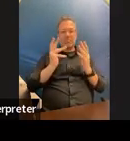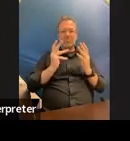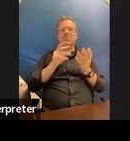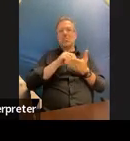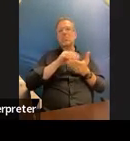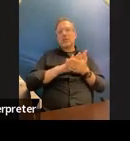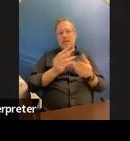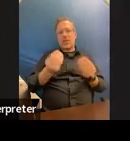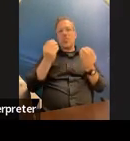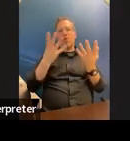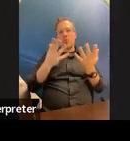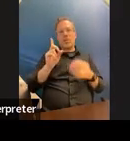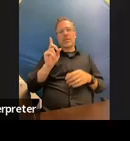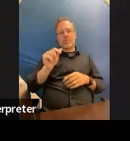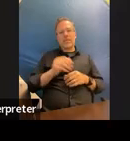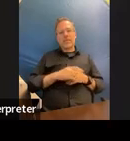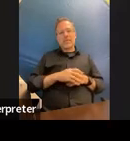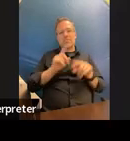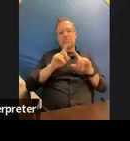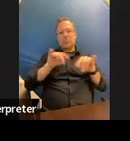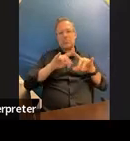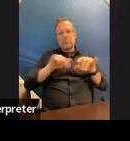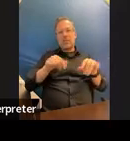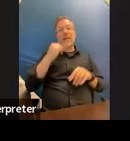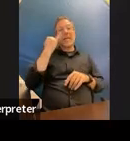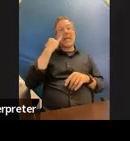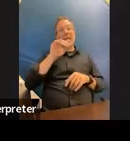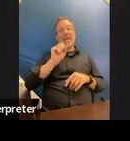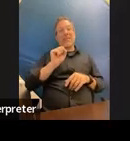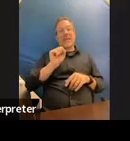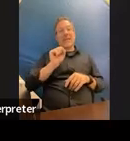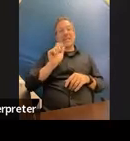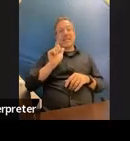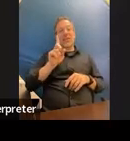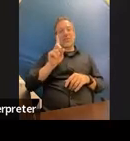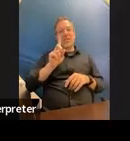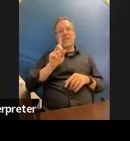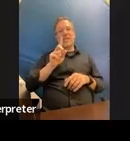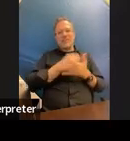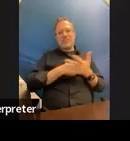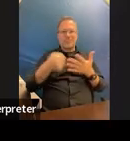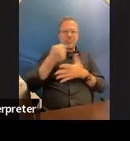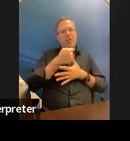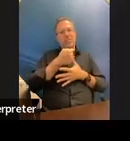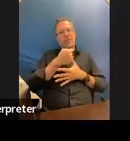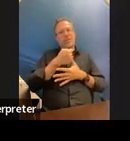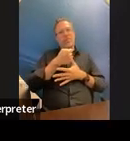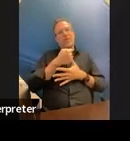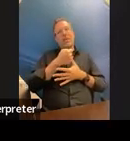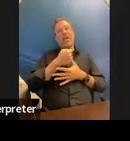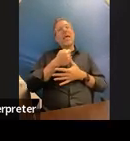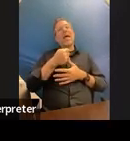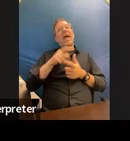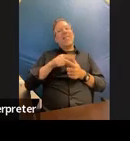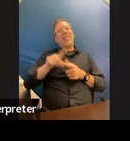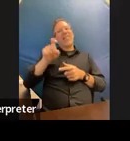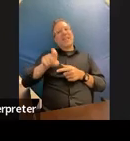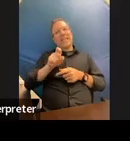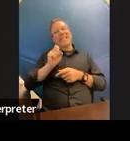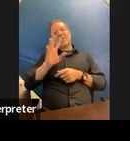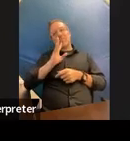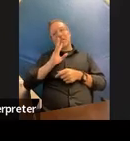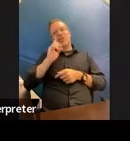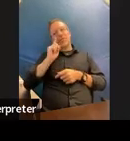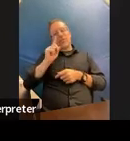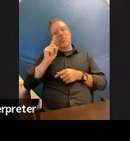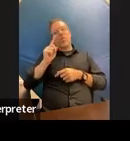disabilities if the sld is really driving the bus and they just need speech as a related service then it's not